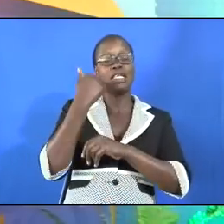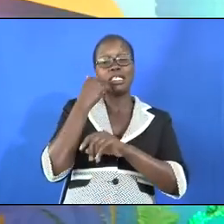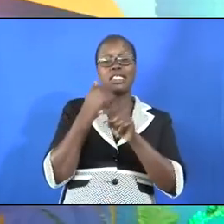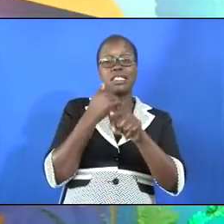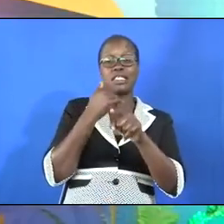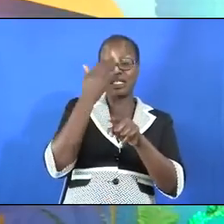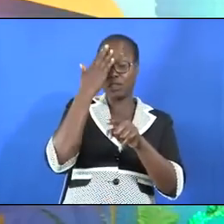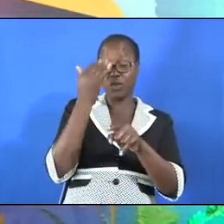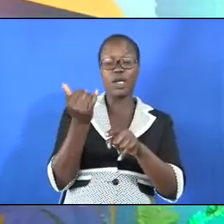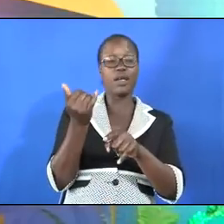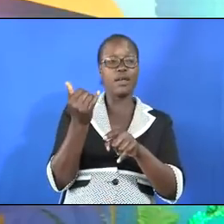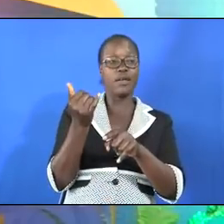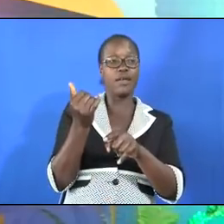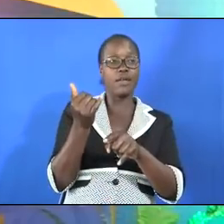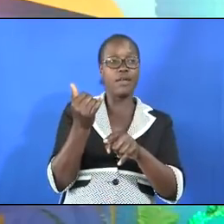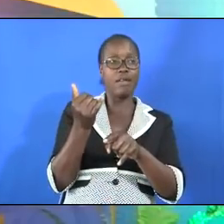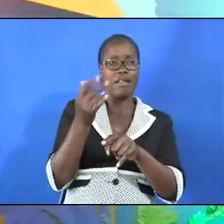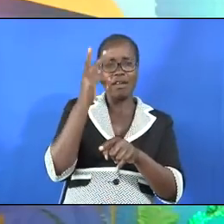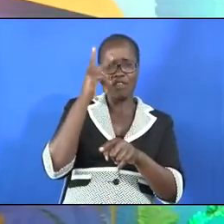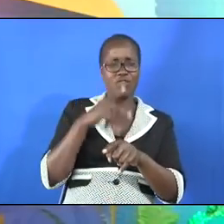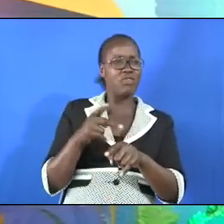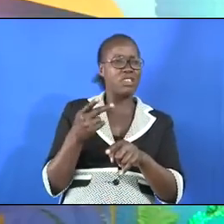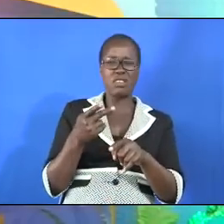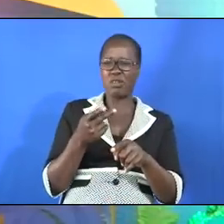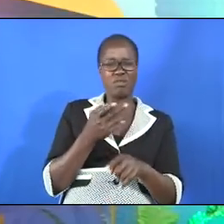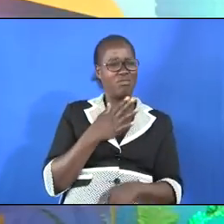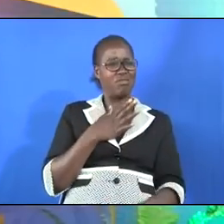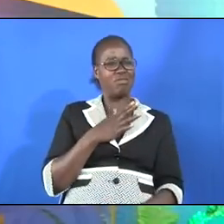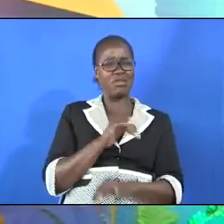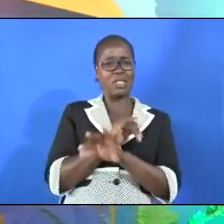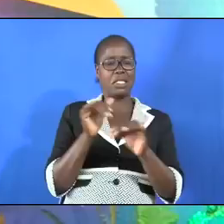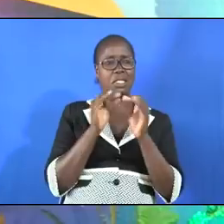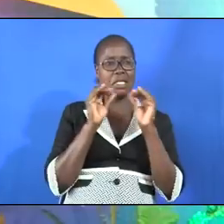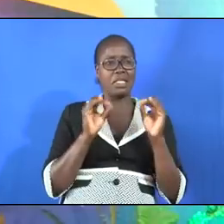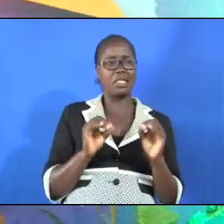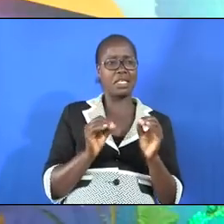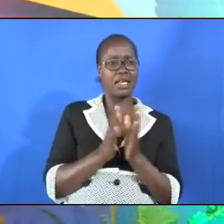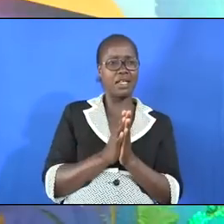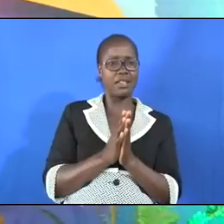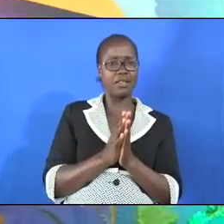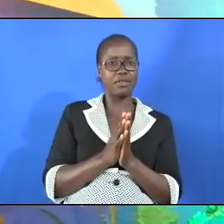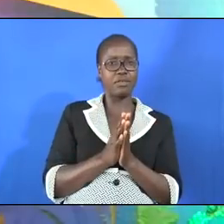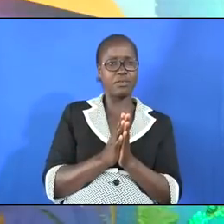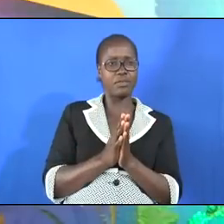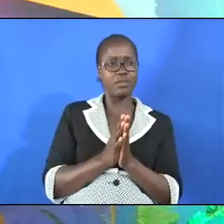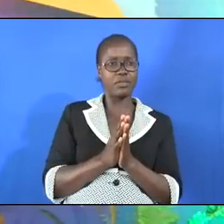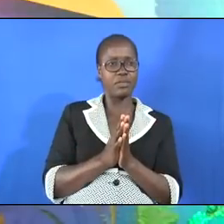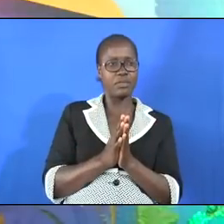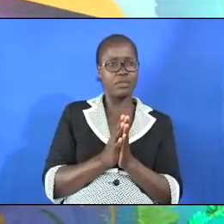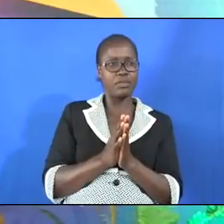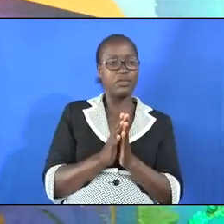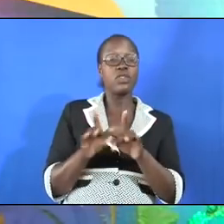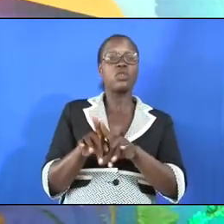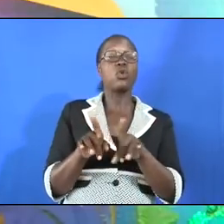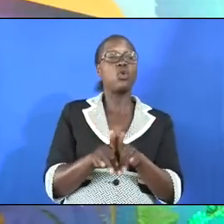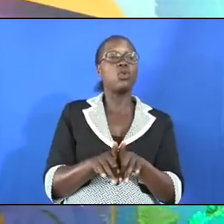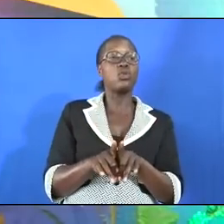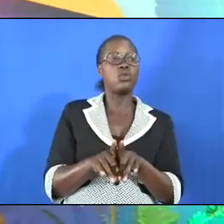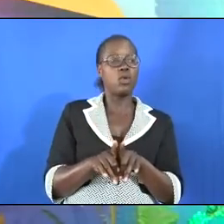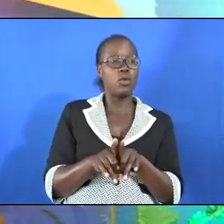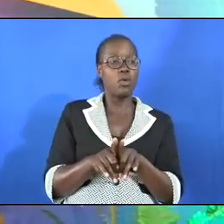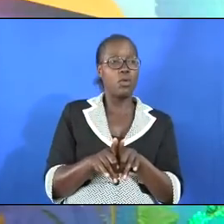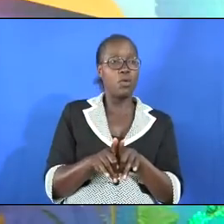because of its physical uncleanness, and because it was also